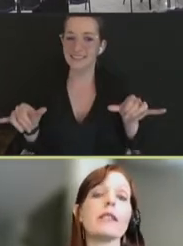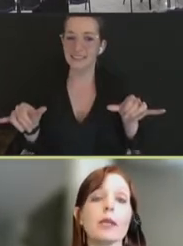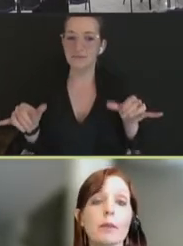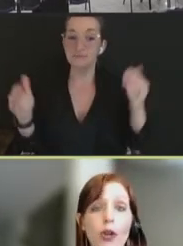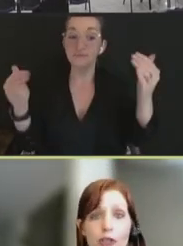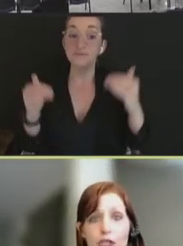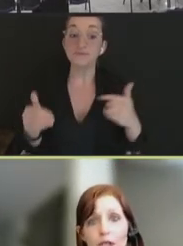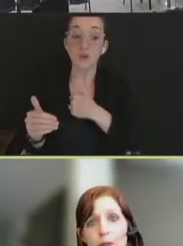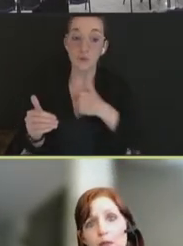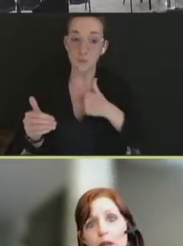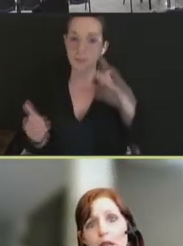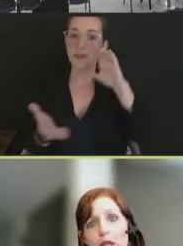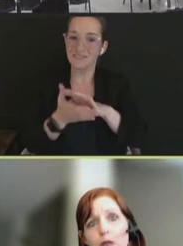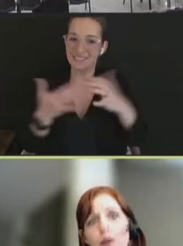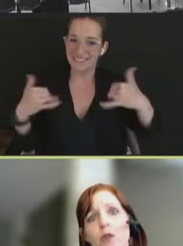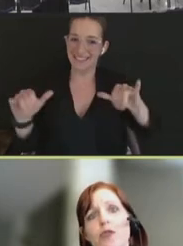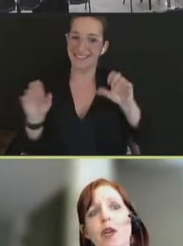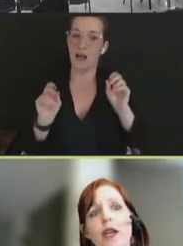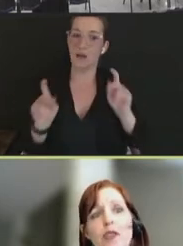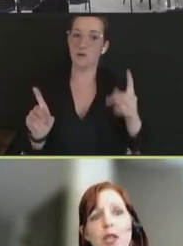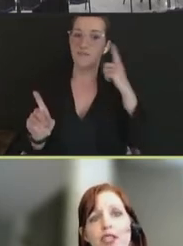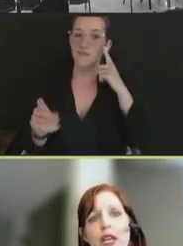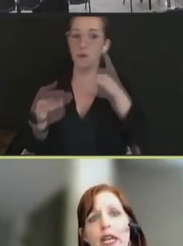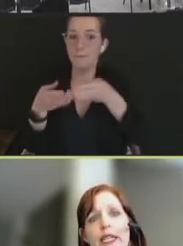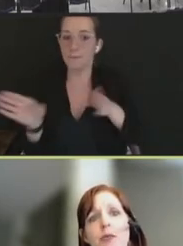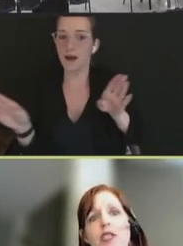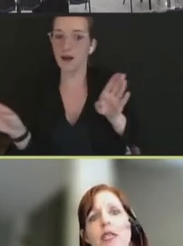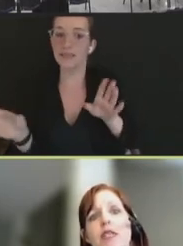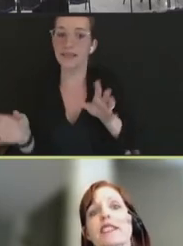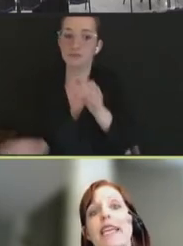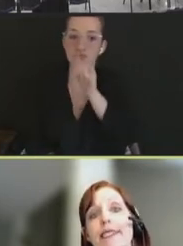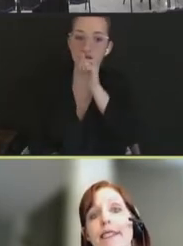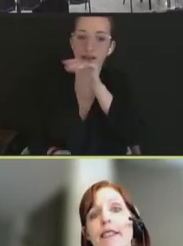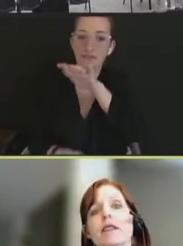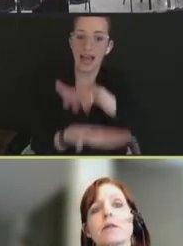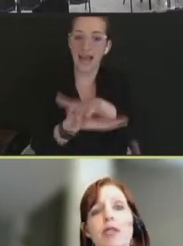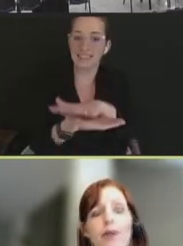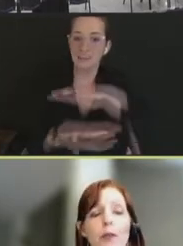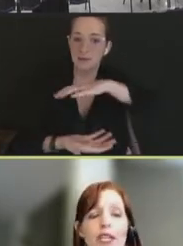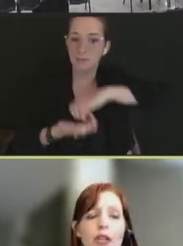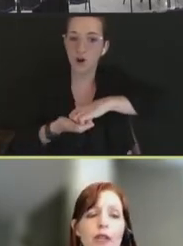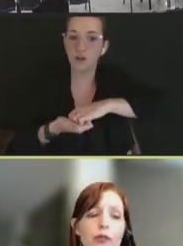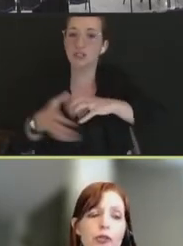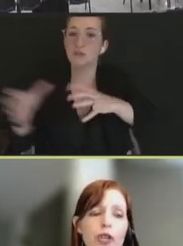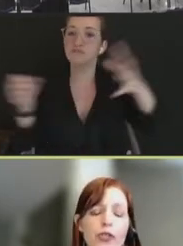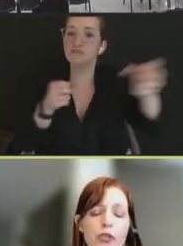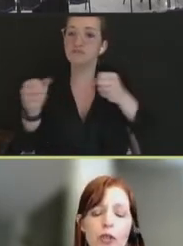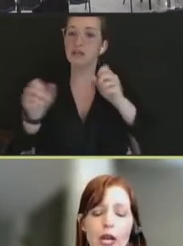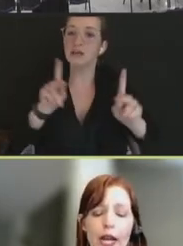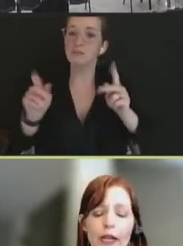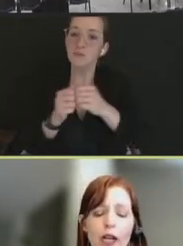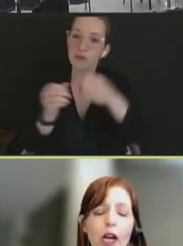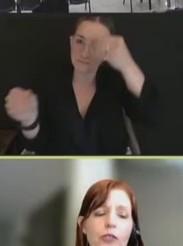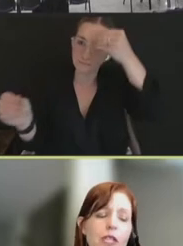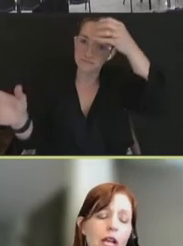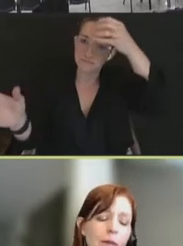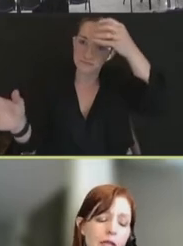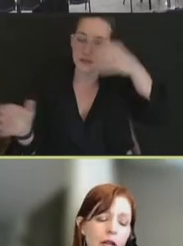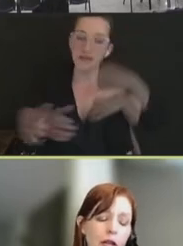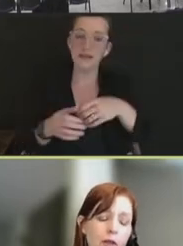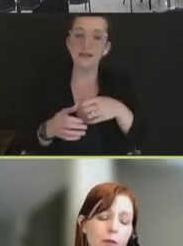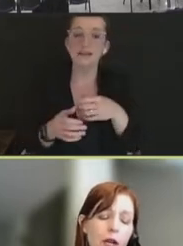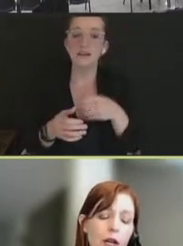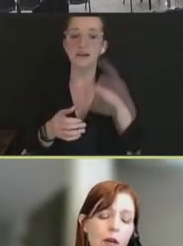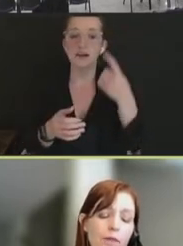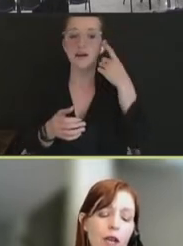and academic partnerships, bringing in folks who have supply chain expertise, data systems, information infrastructure, and other types